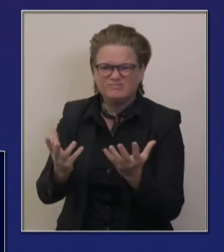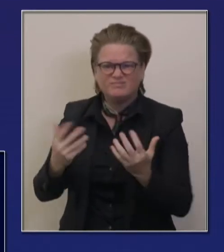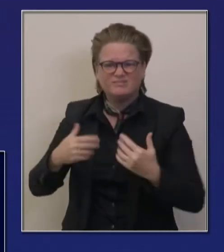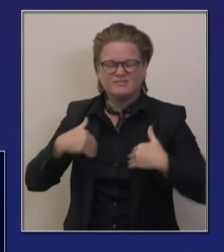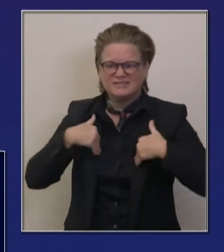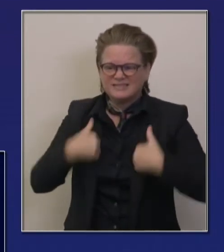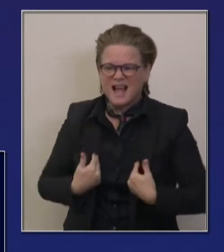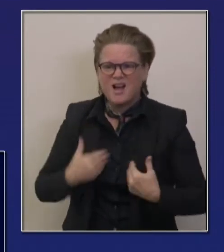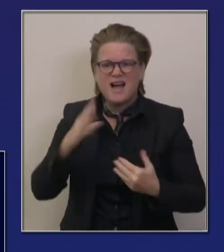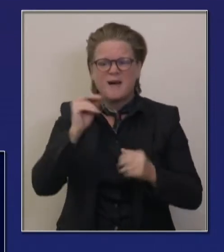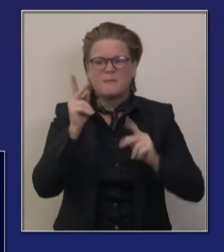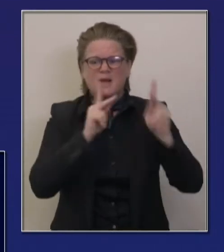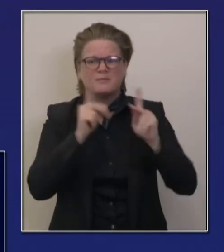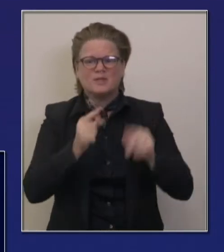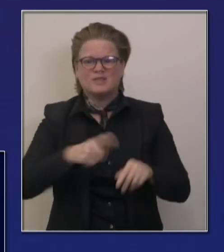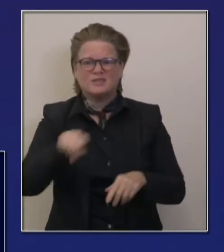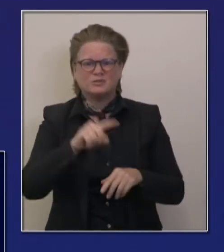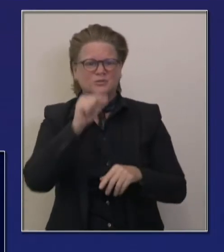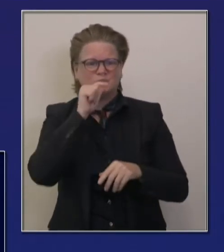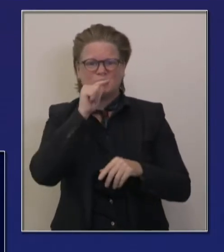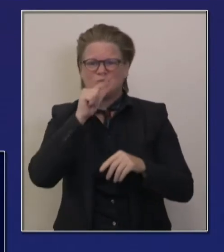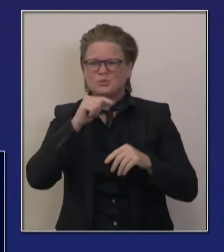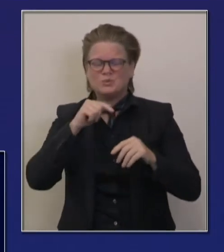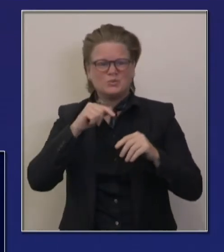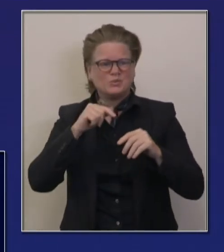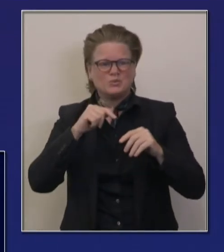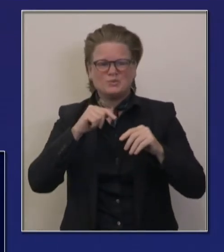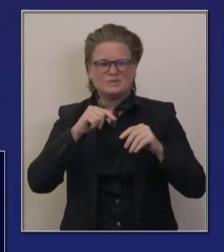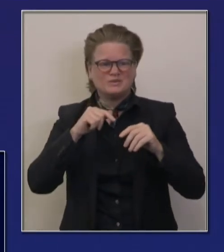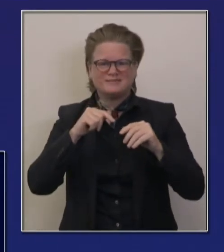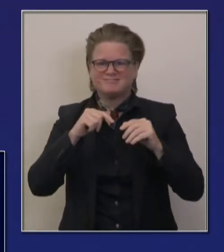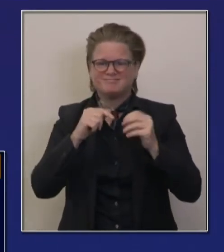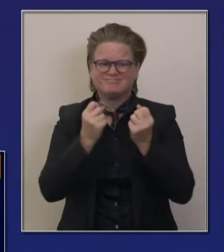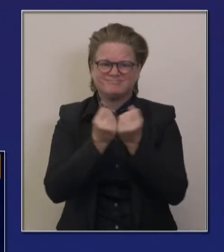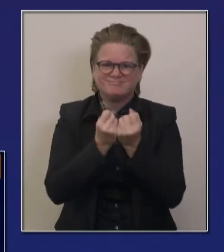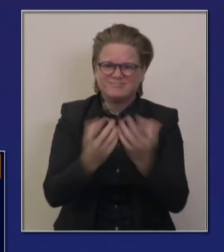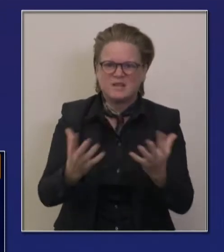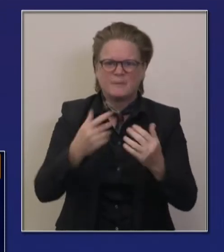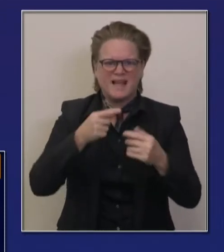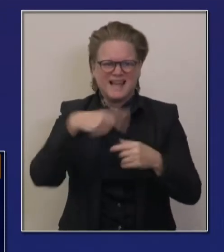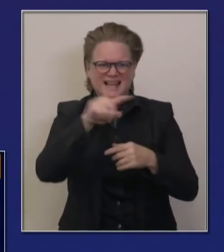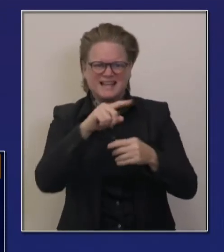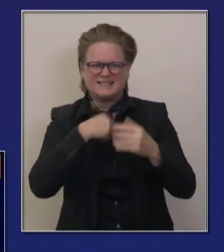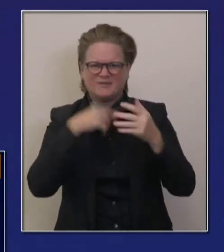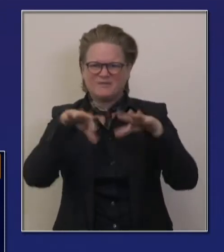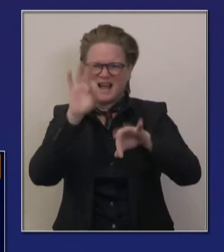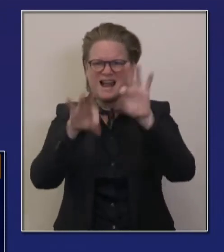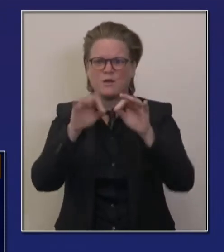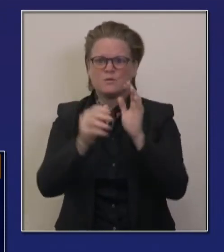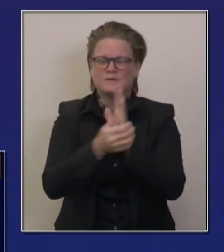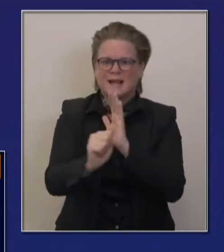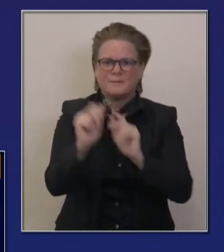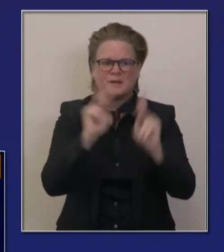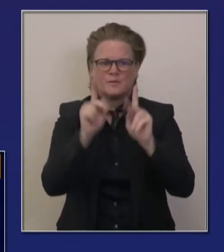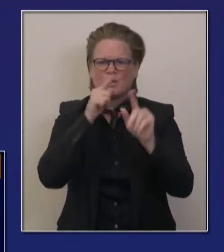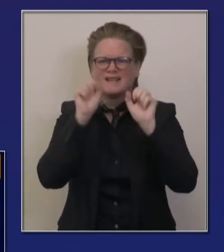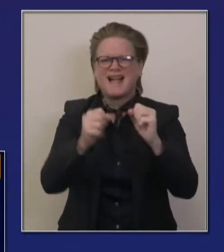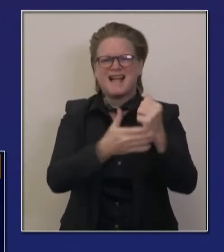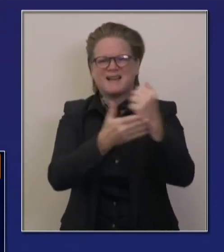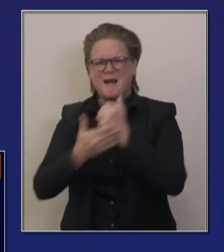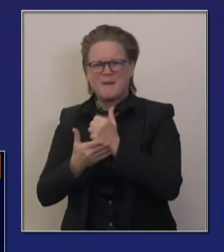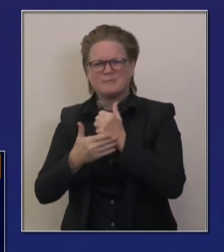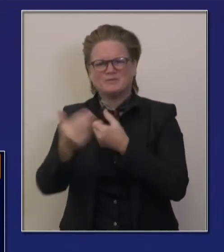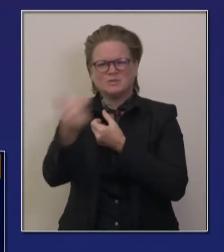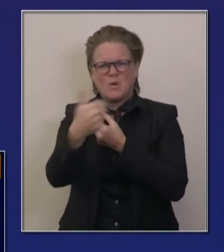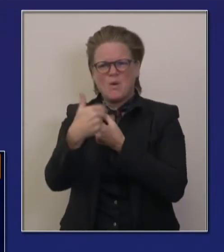skill set, how we match those skill sets, and we staff all of these beds. And so this is what we've been doing to prepare. And I